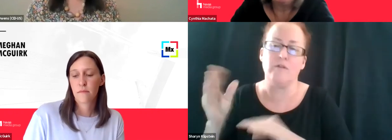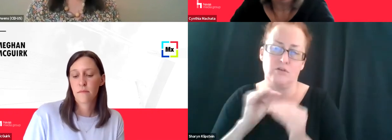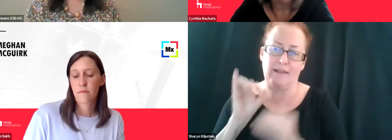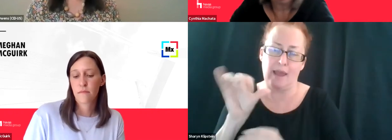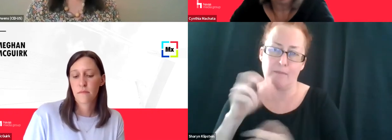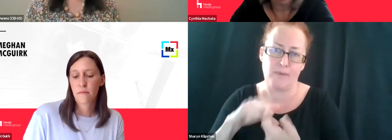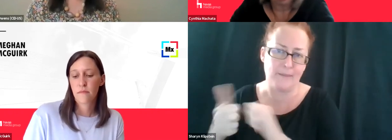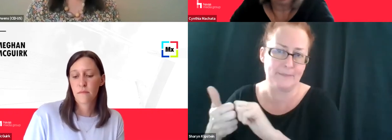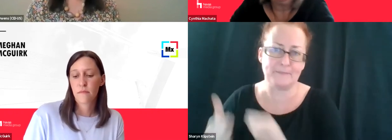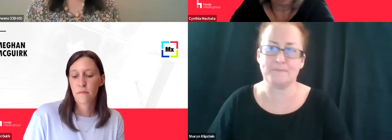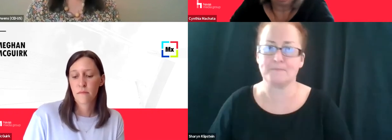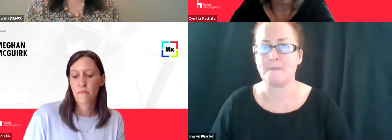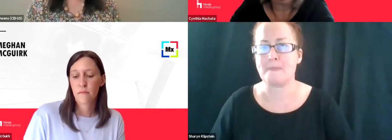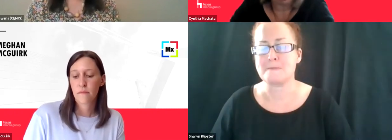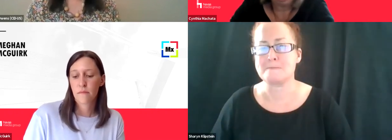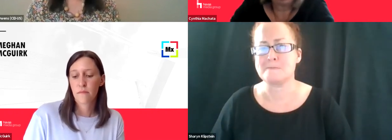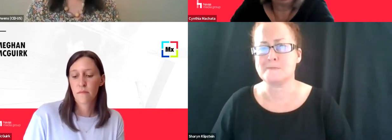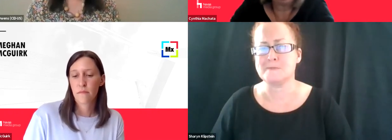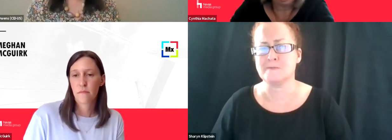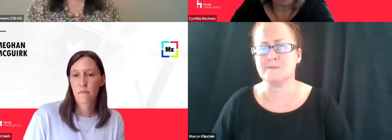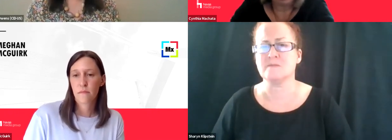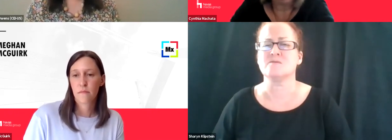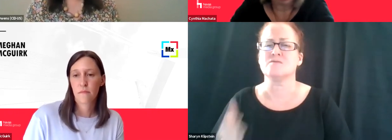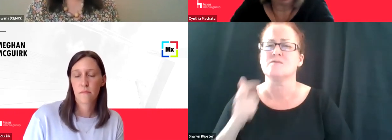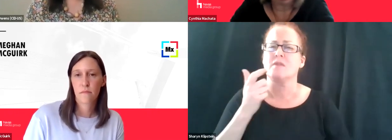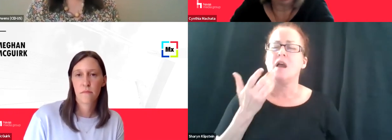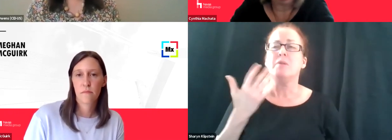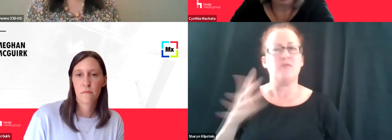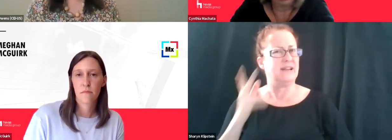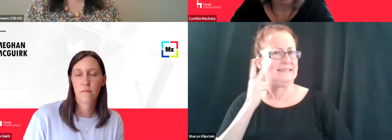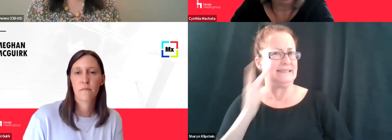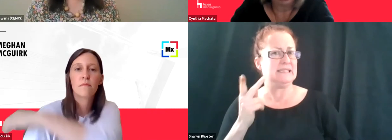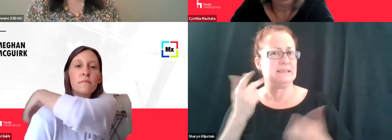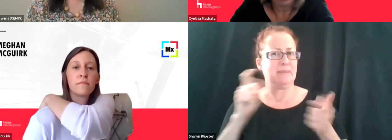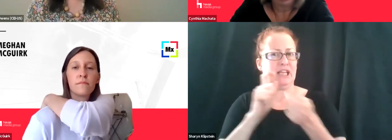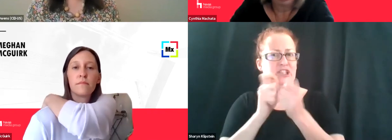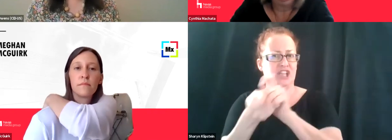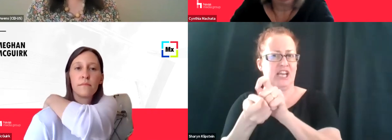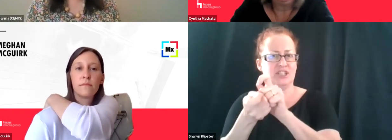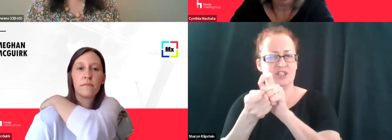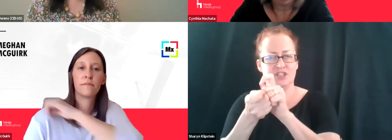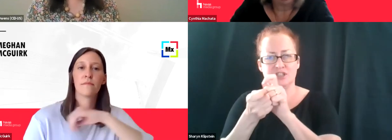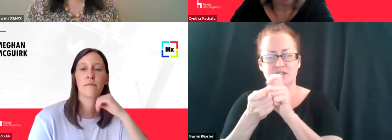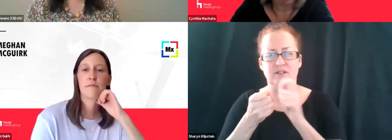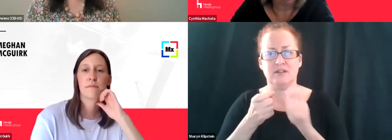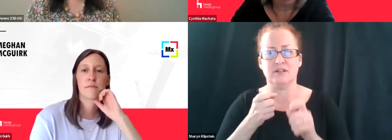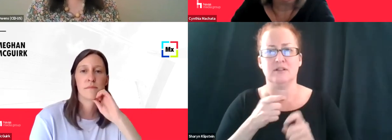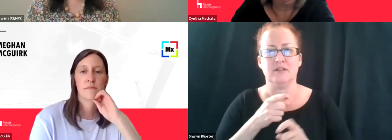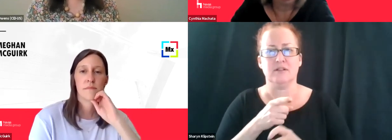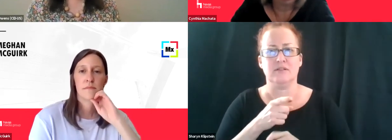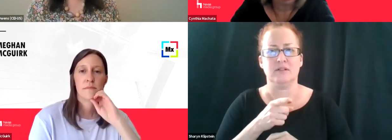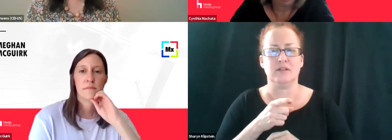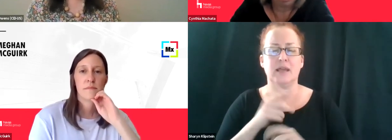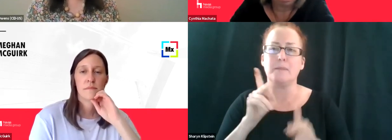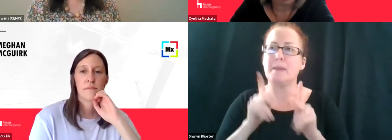we've watched, um, a pretty big change of, of people, you know, following content from screen to